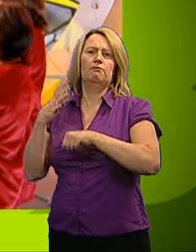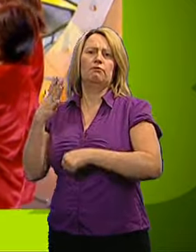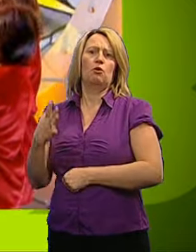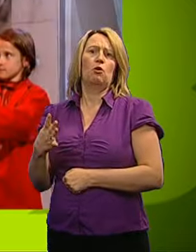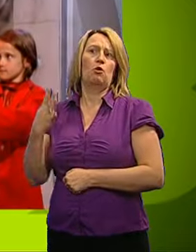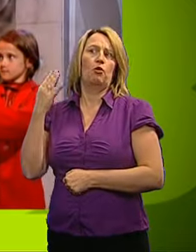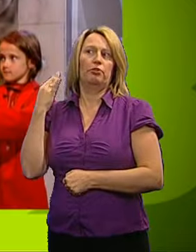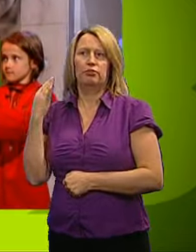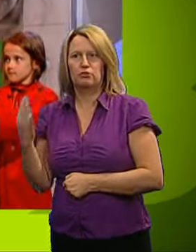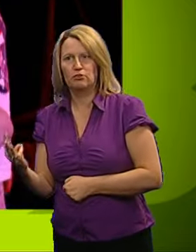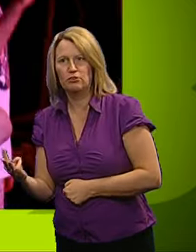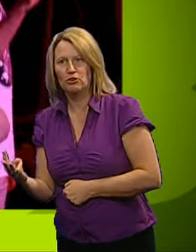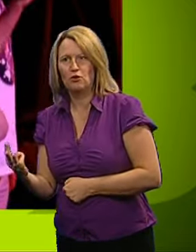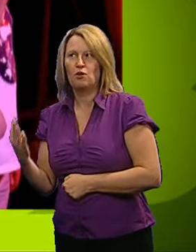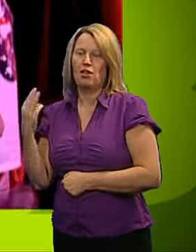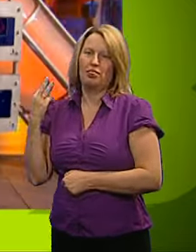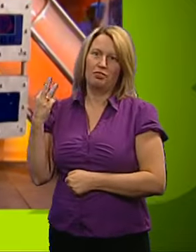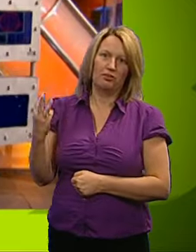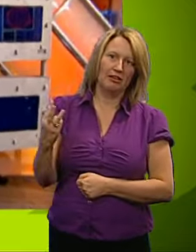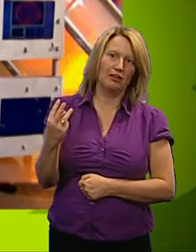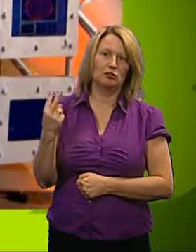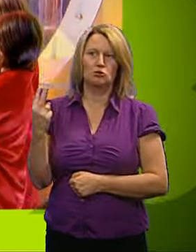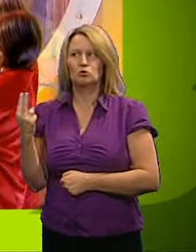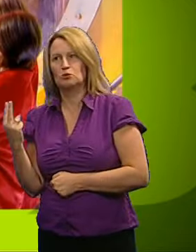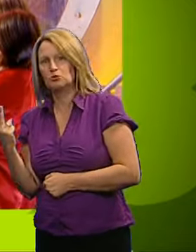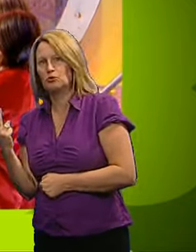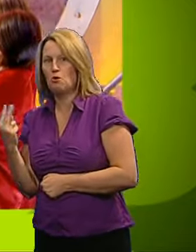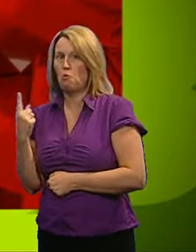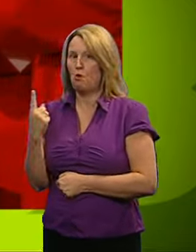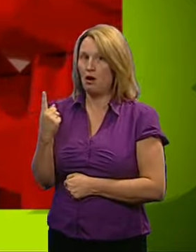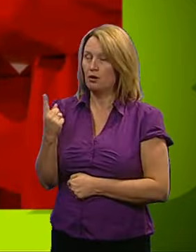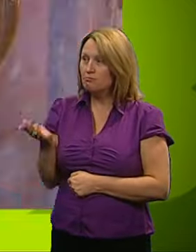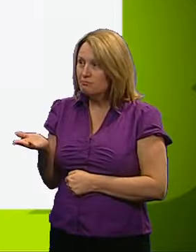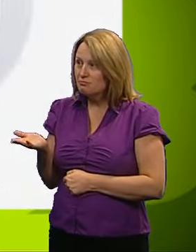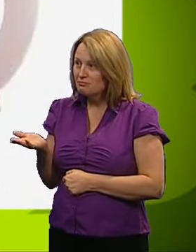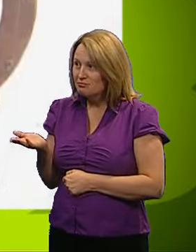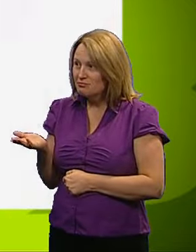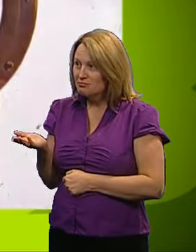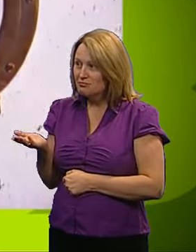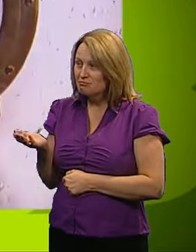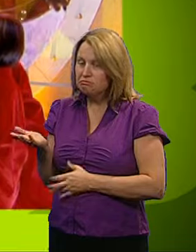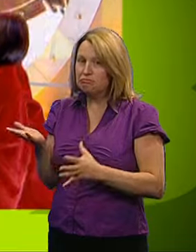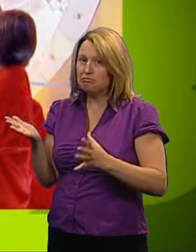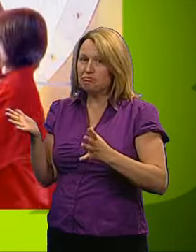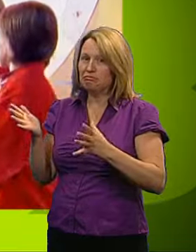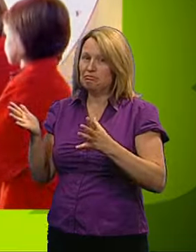five, four, three, two, one. Go! Go!